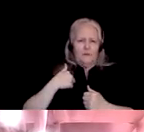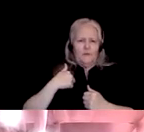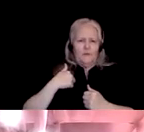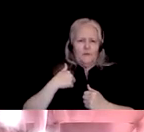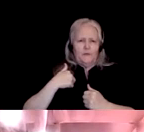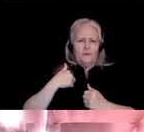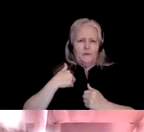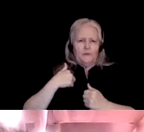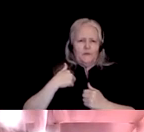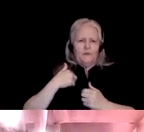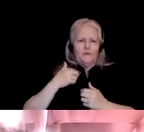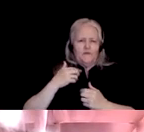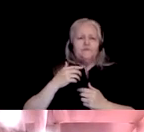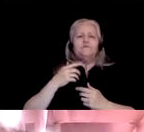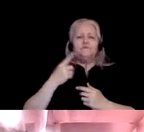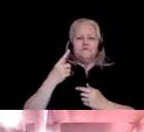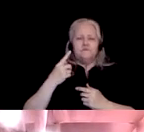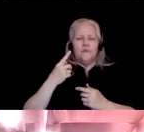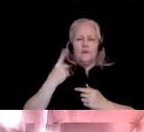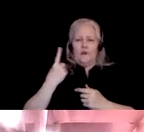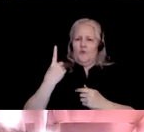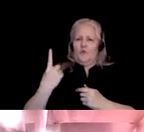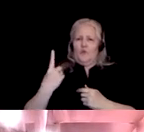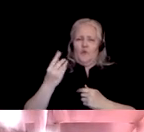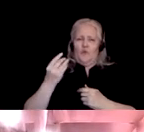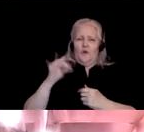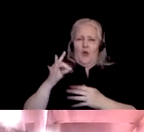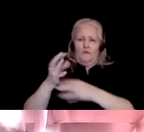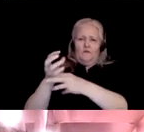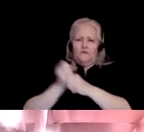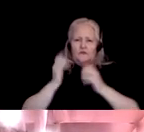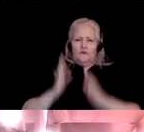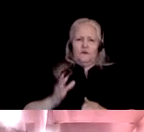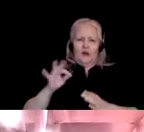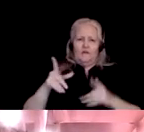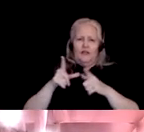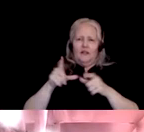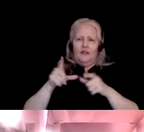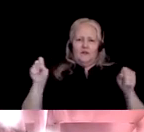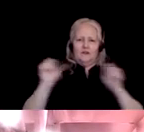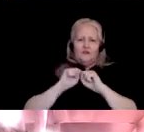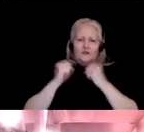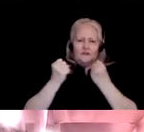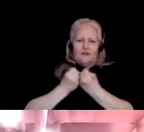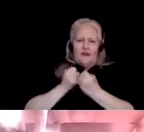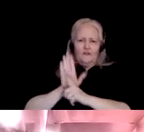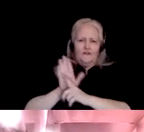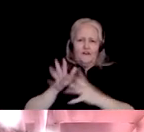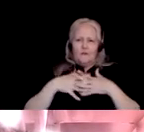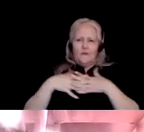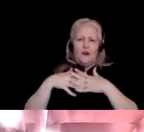me as one of the recipients of Linguistics Society of America's